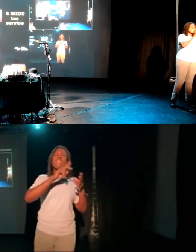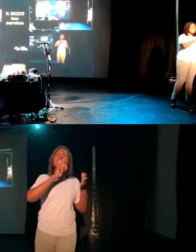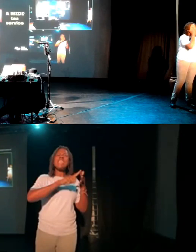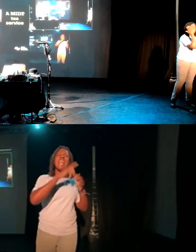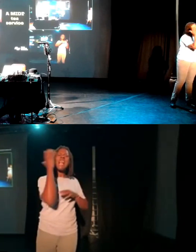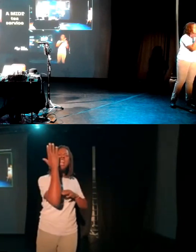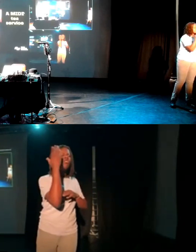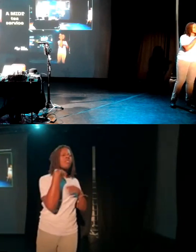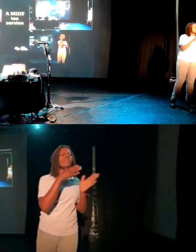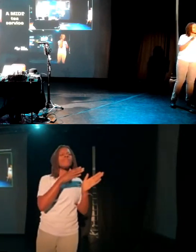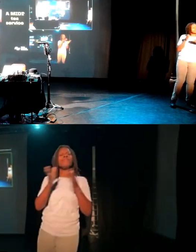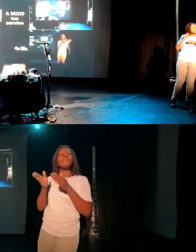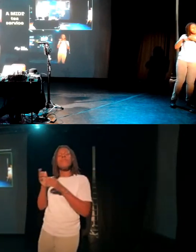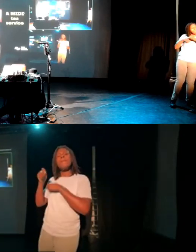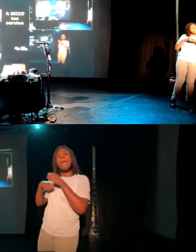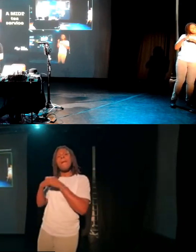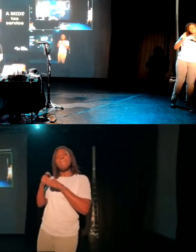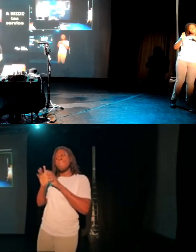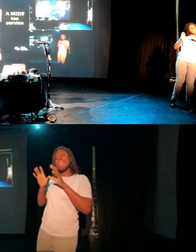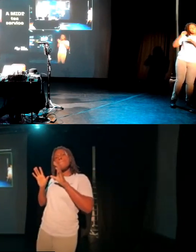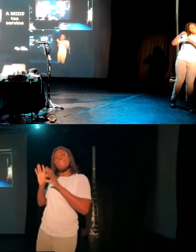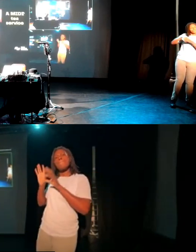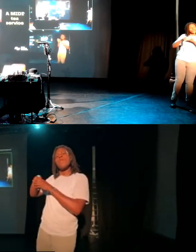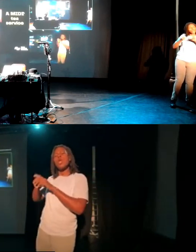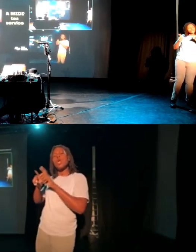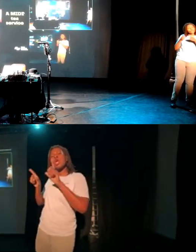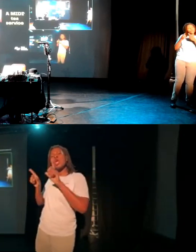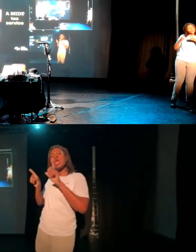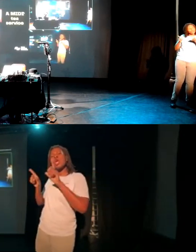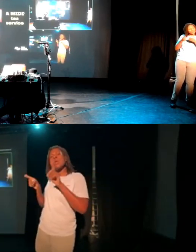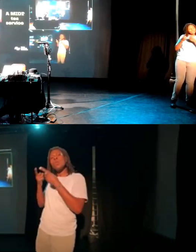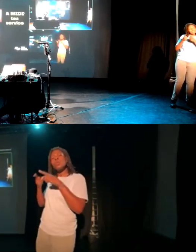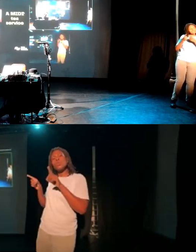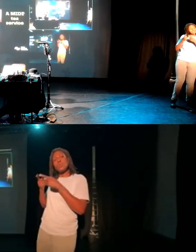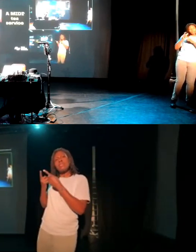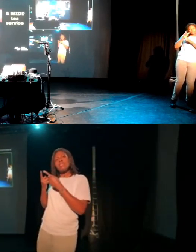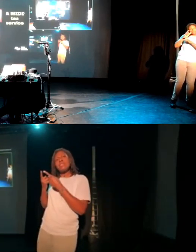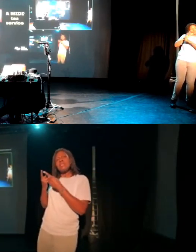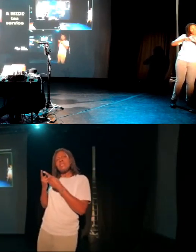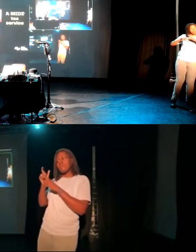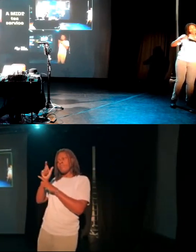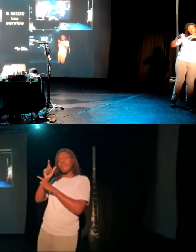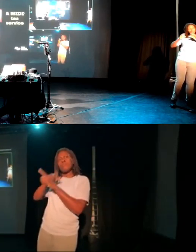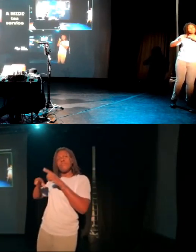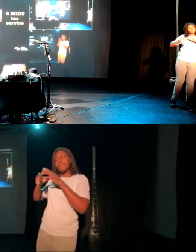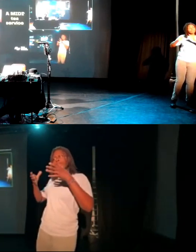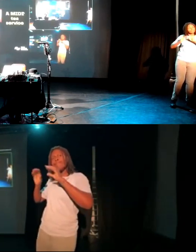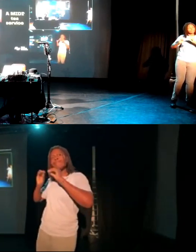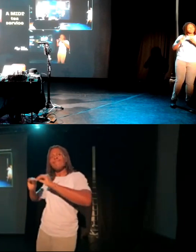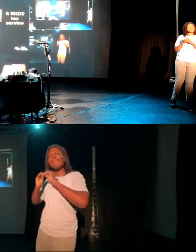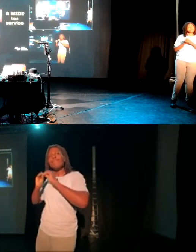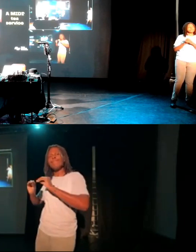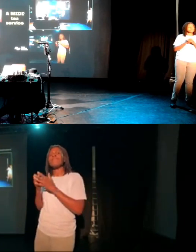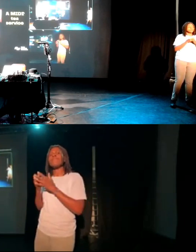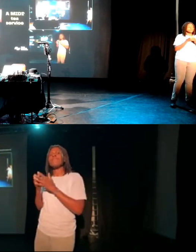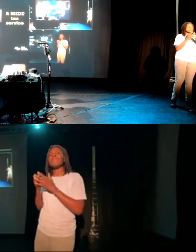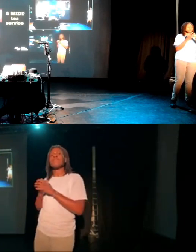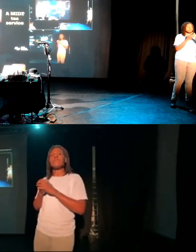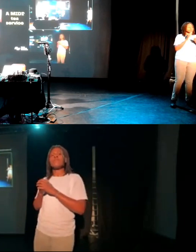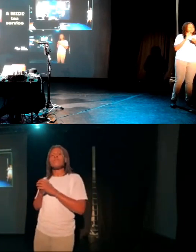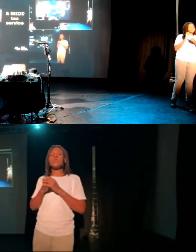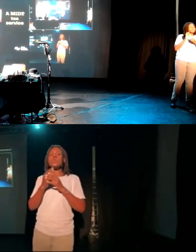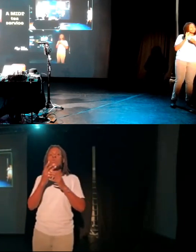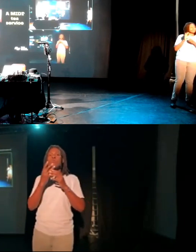bunch of community music practice and started to learn a bit more about how these gadgets work inside and how I can make them work for people who've got